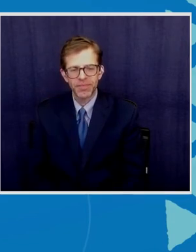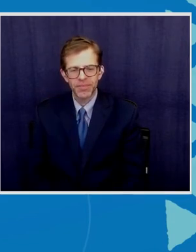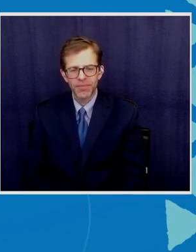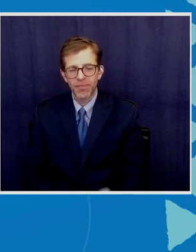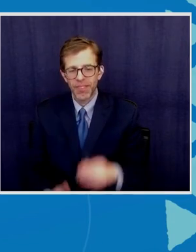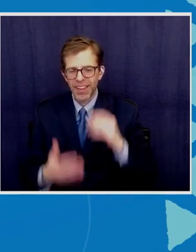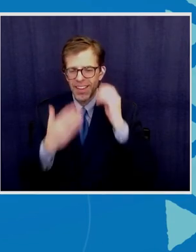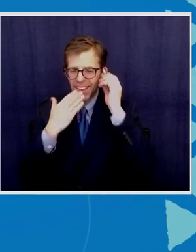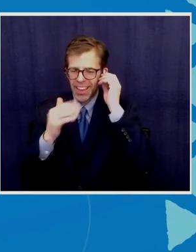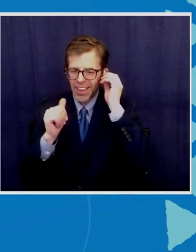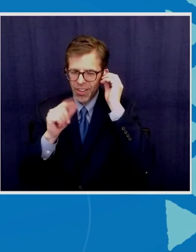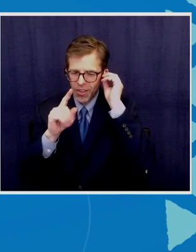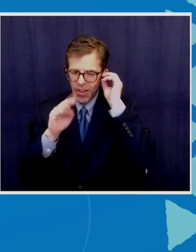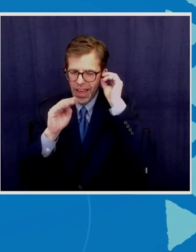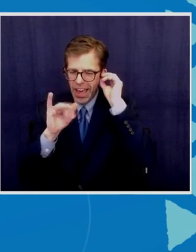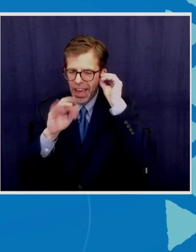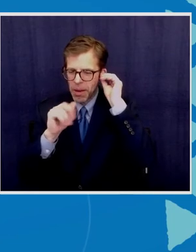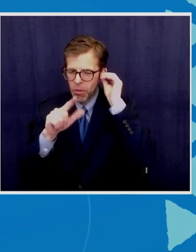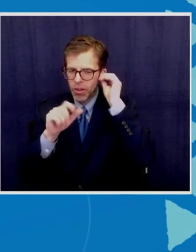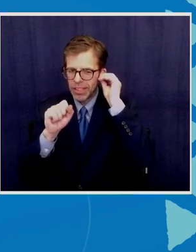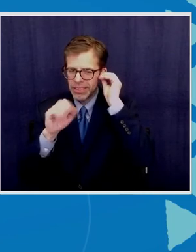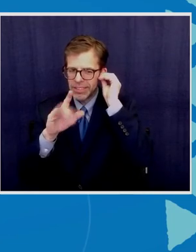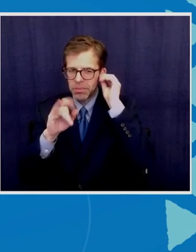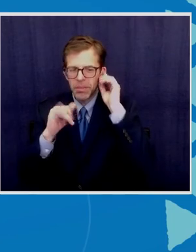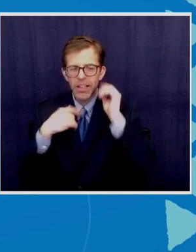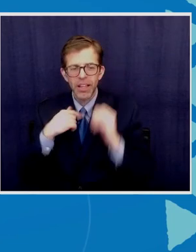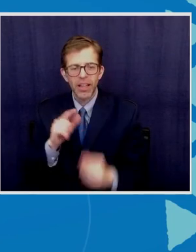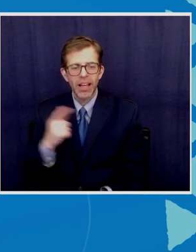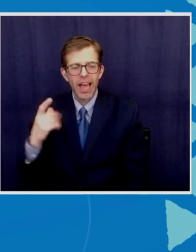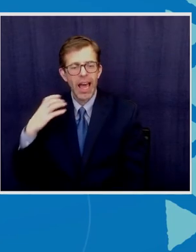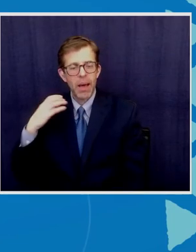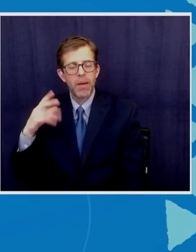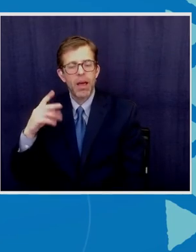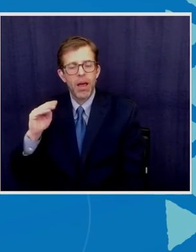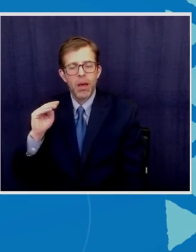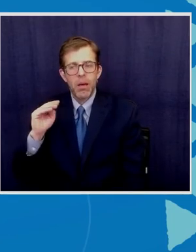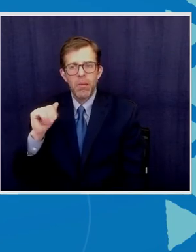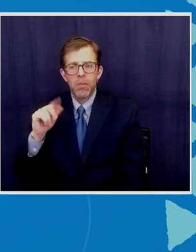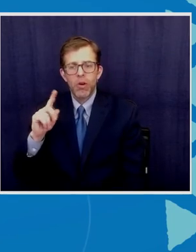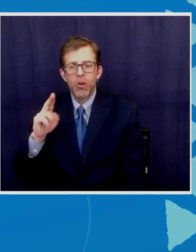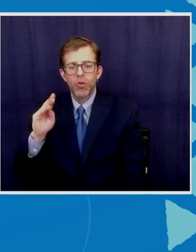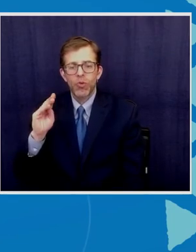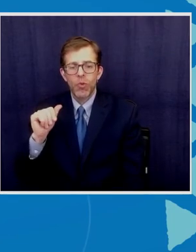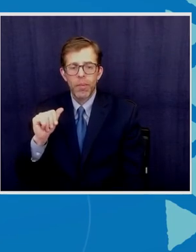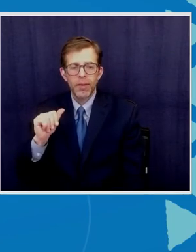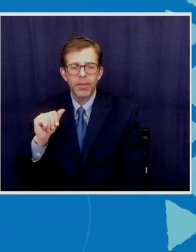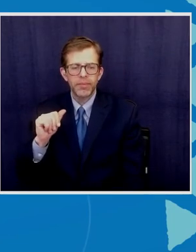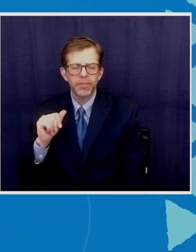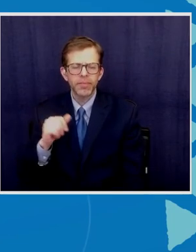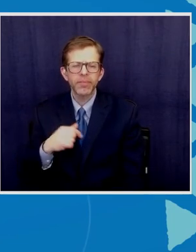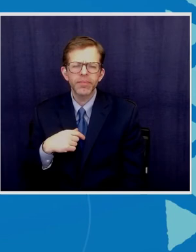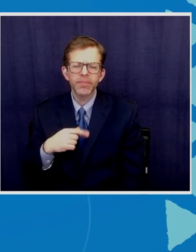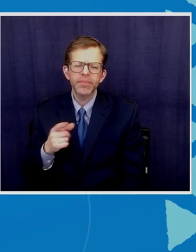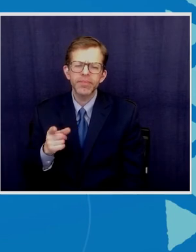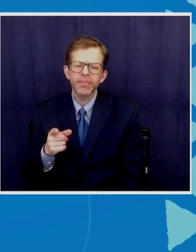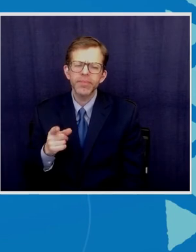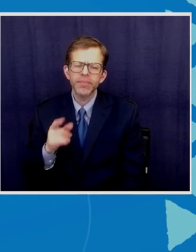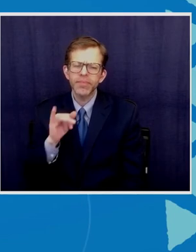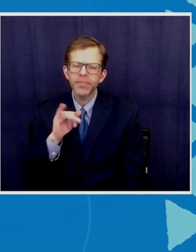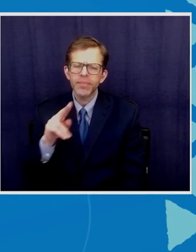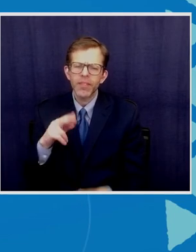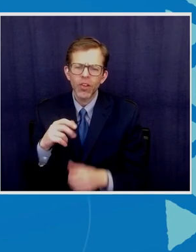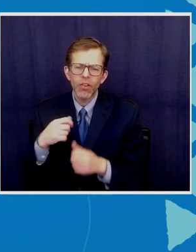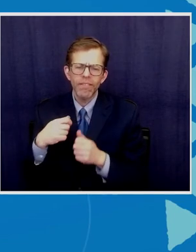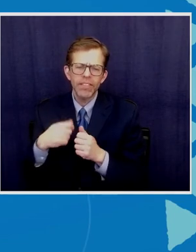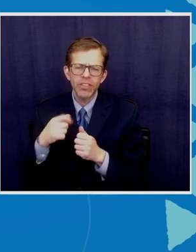and can I invite now the Captain Maduma I see this elimination IUU fishing is one